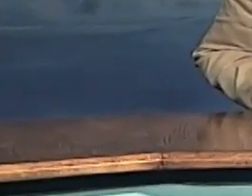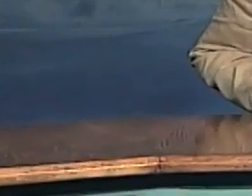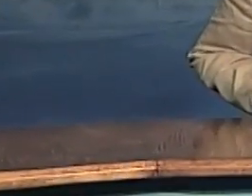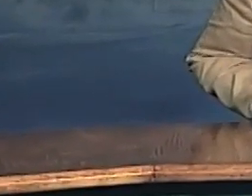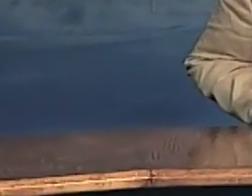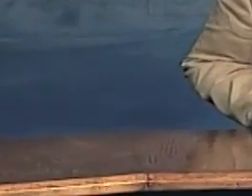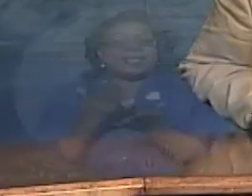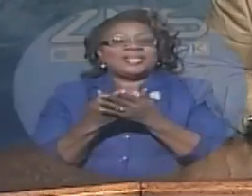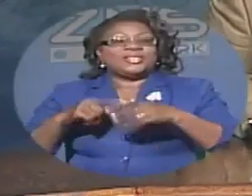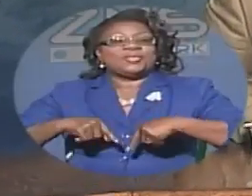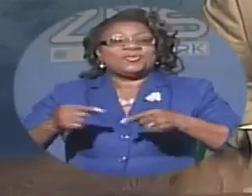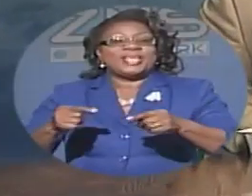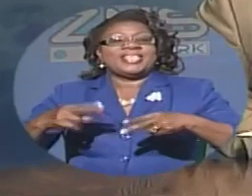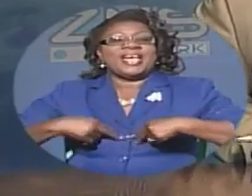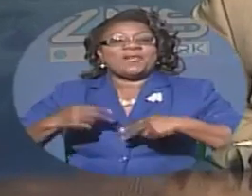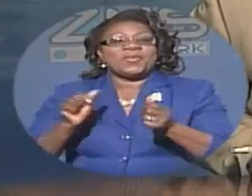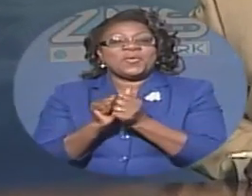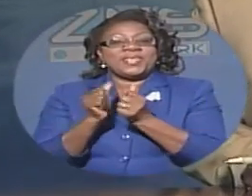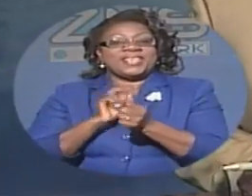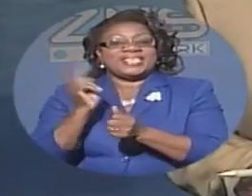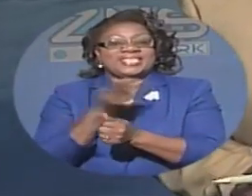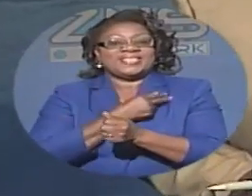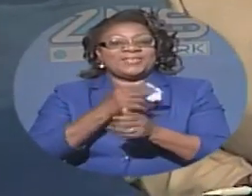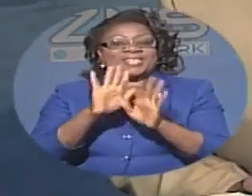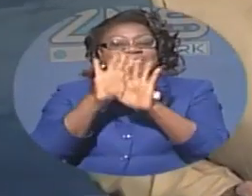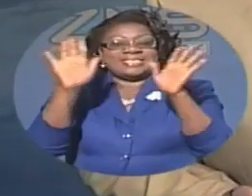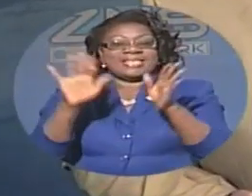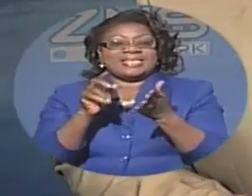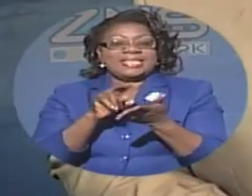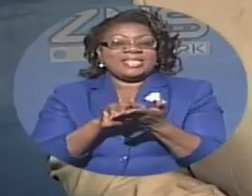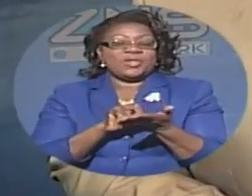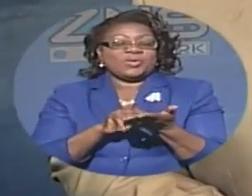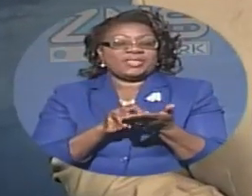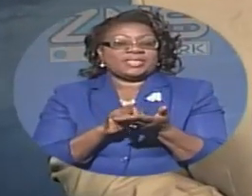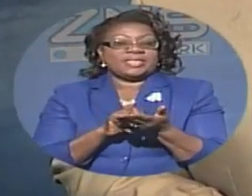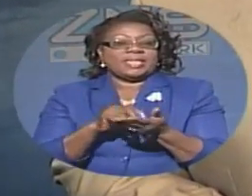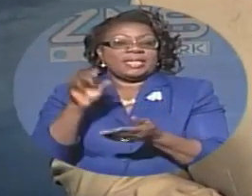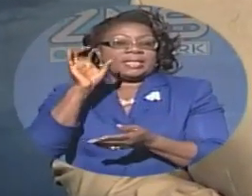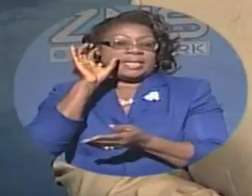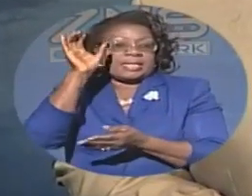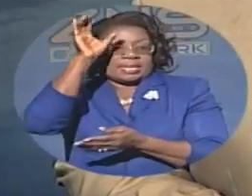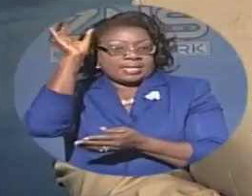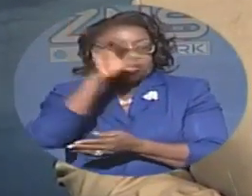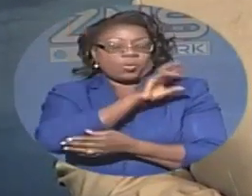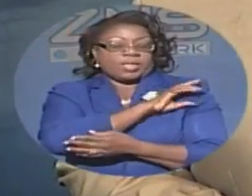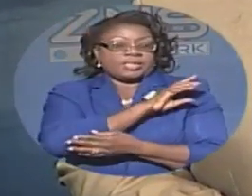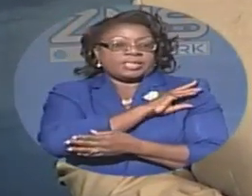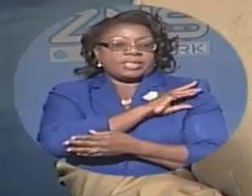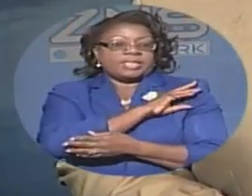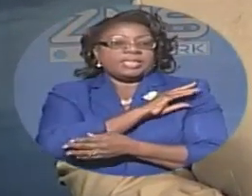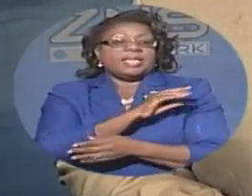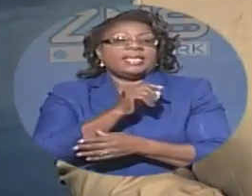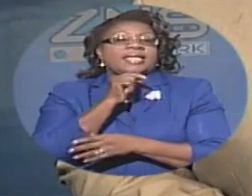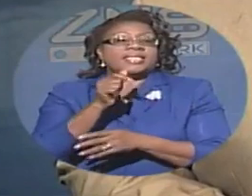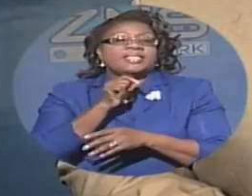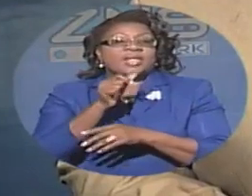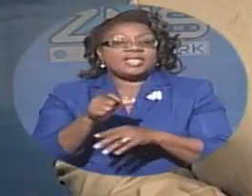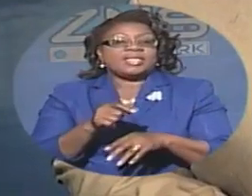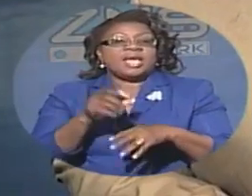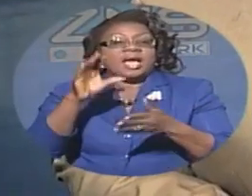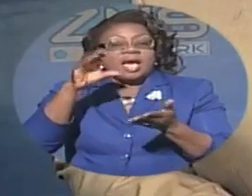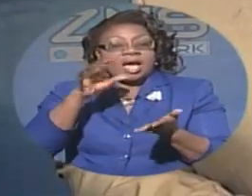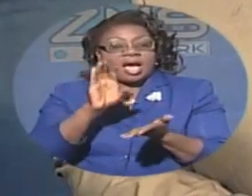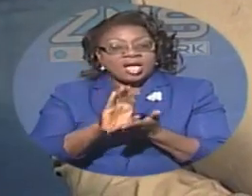it is great to have you with us for the sunday edition i'm clint watson reporting tonight it's not the usual picture we're accustomed to seeing